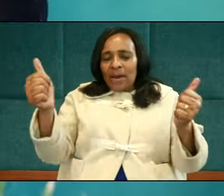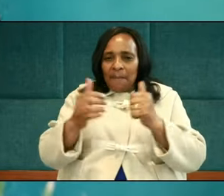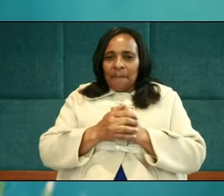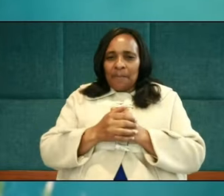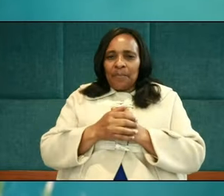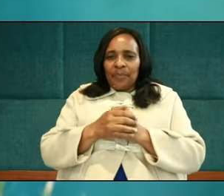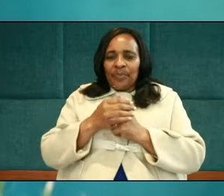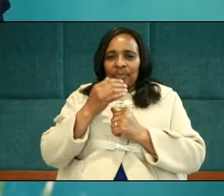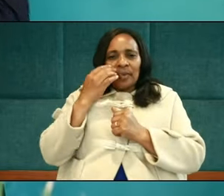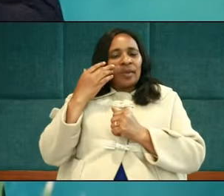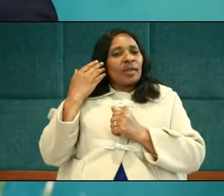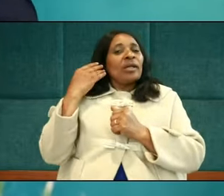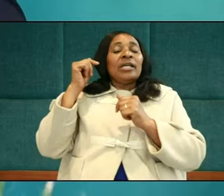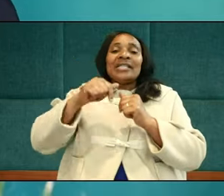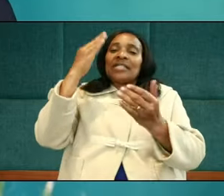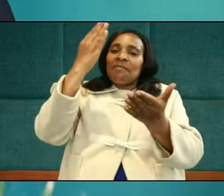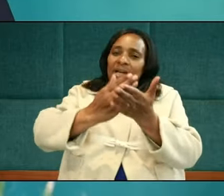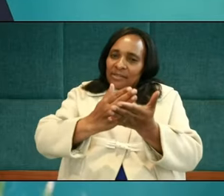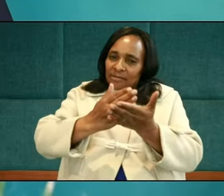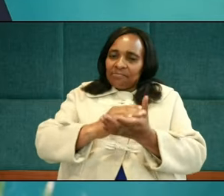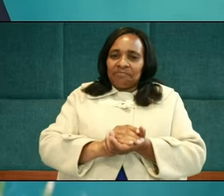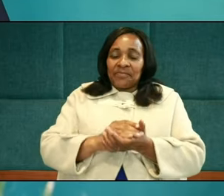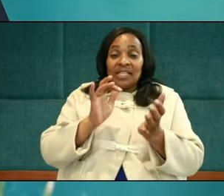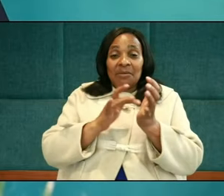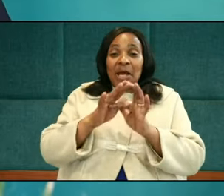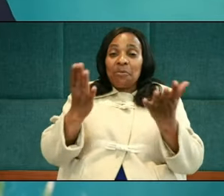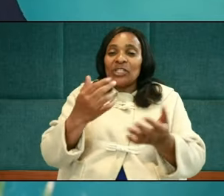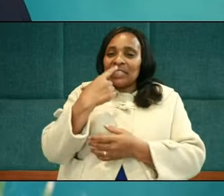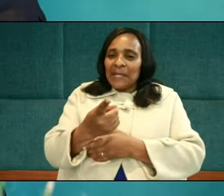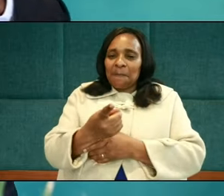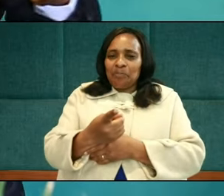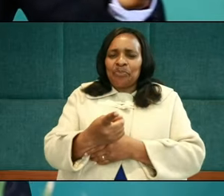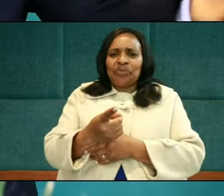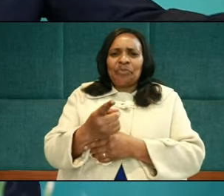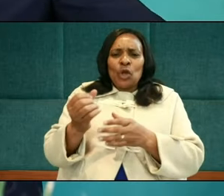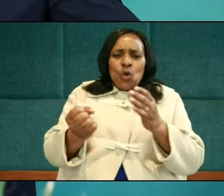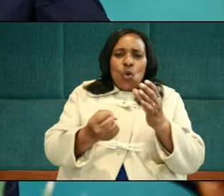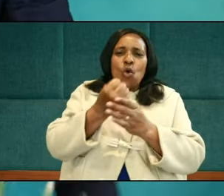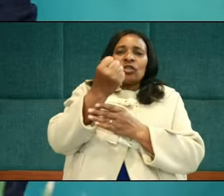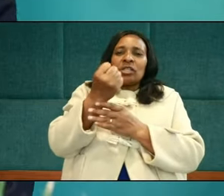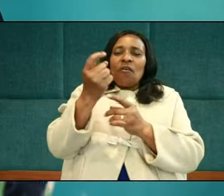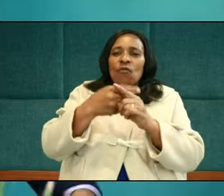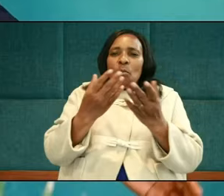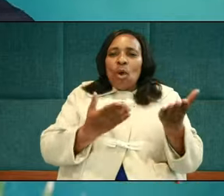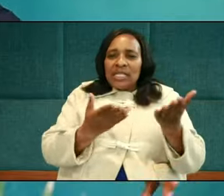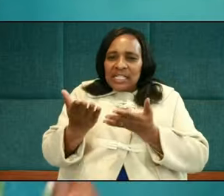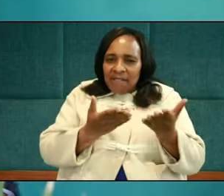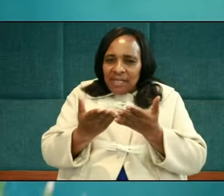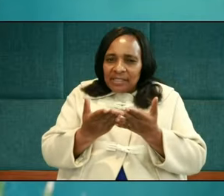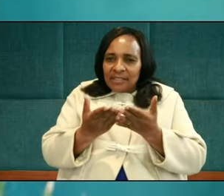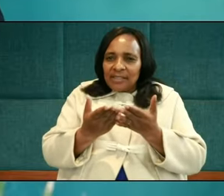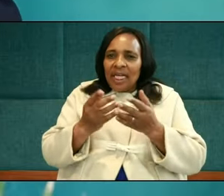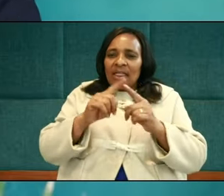In light of that fact, the Bible says, he rose from supper and laid